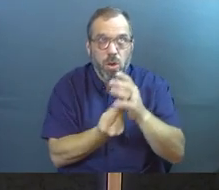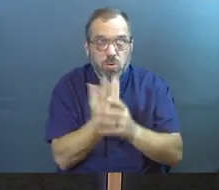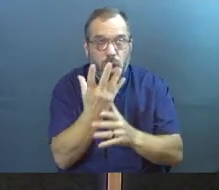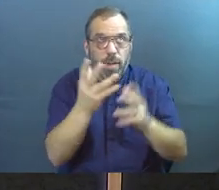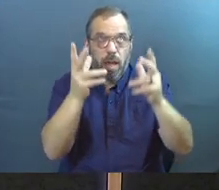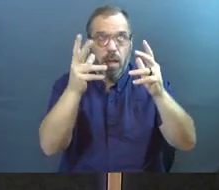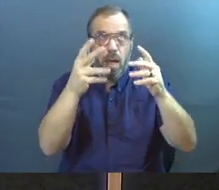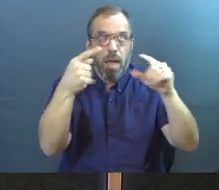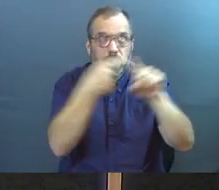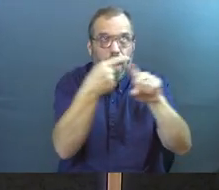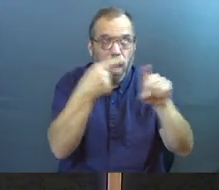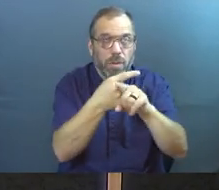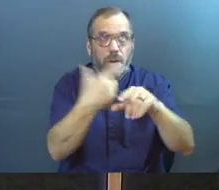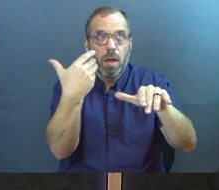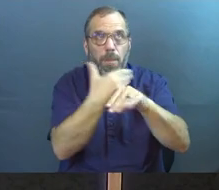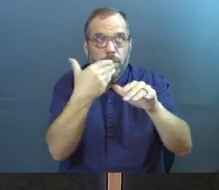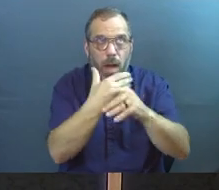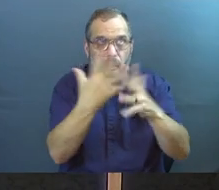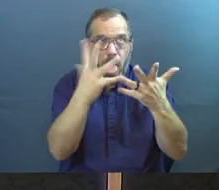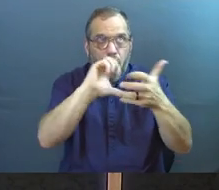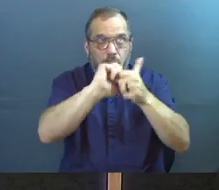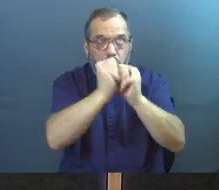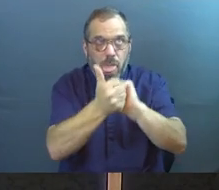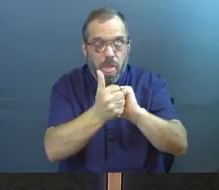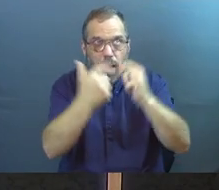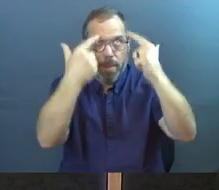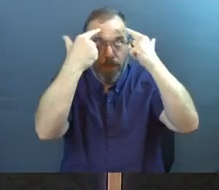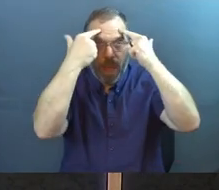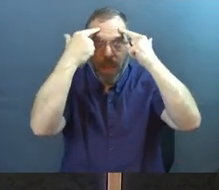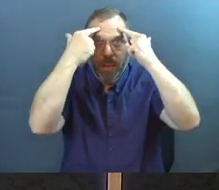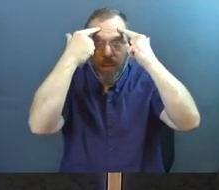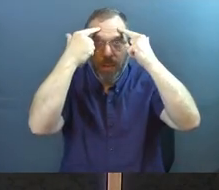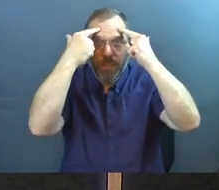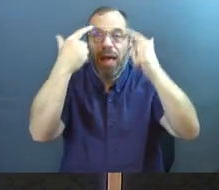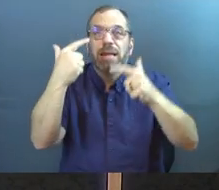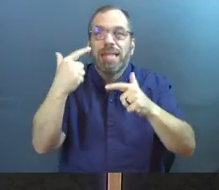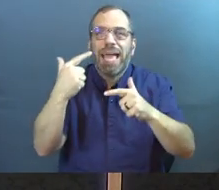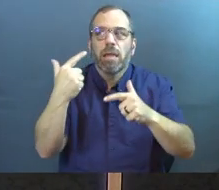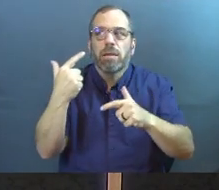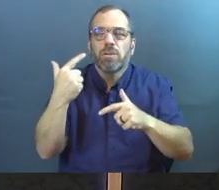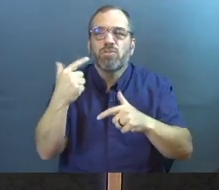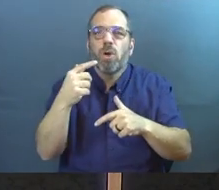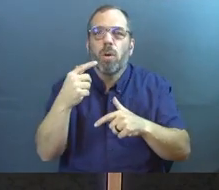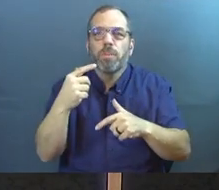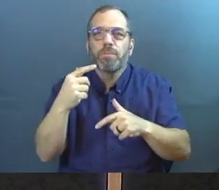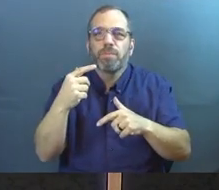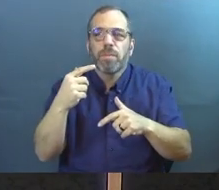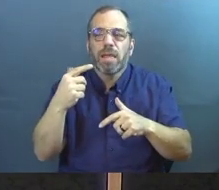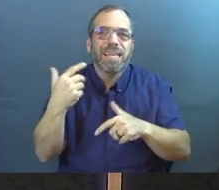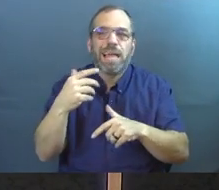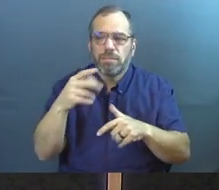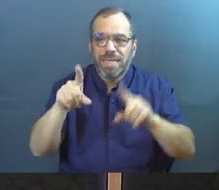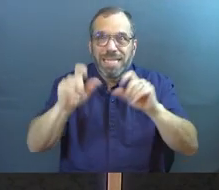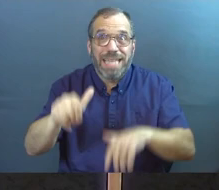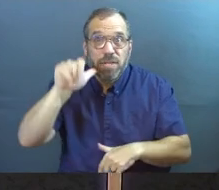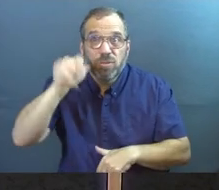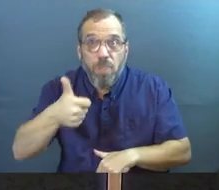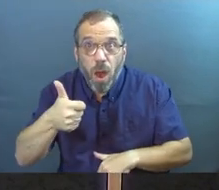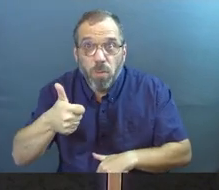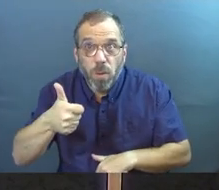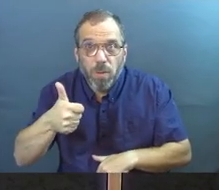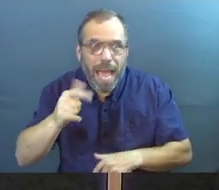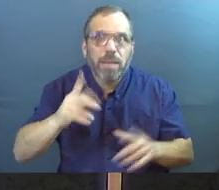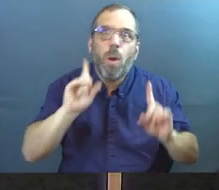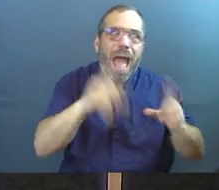growing up around it. It's going to limit the potential. So the night before the test, I decided to go hang out with some friends instead of studying.